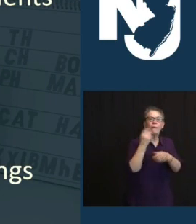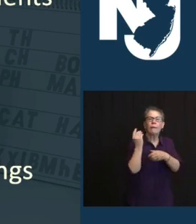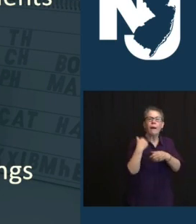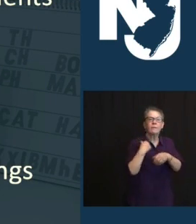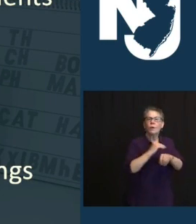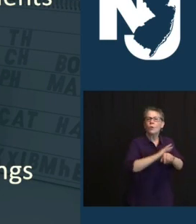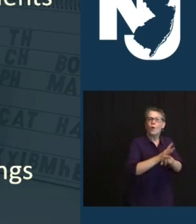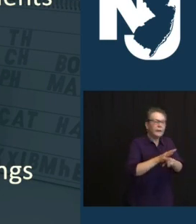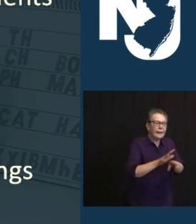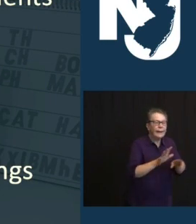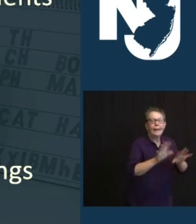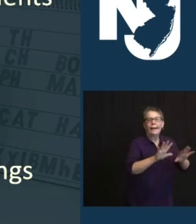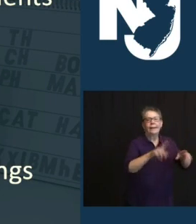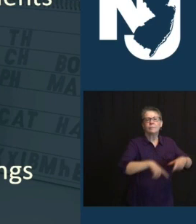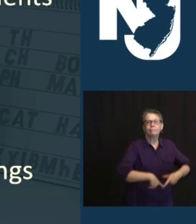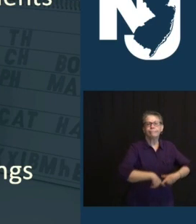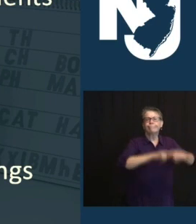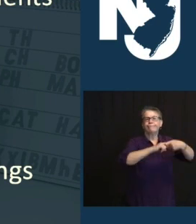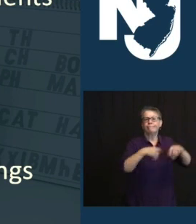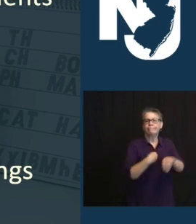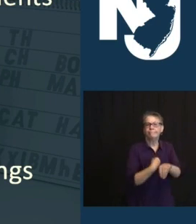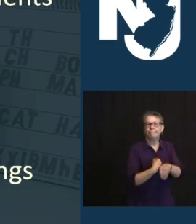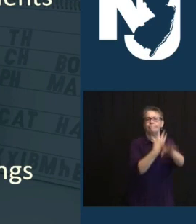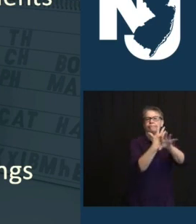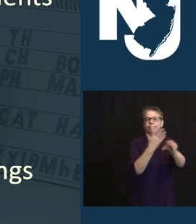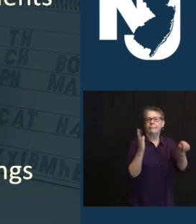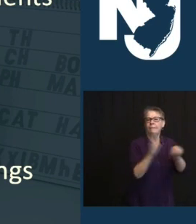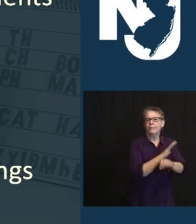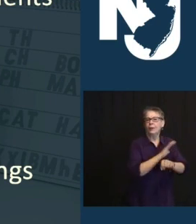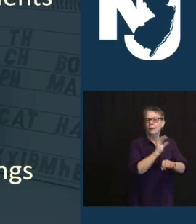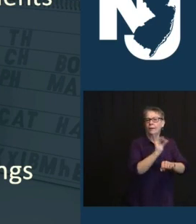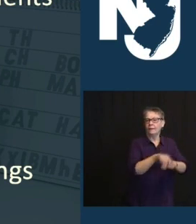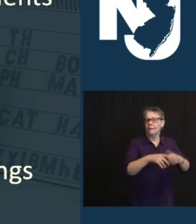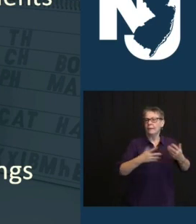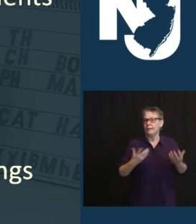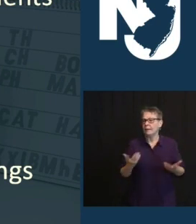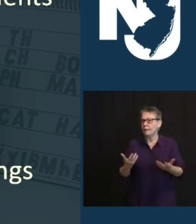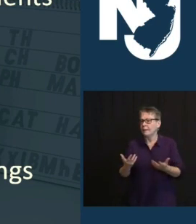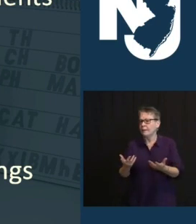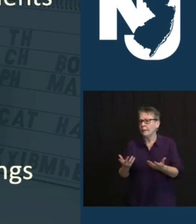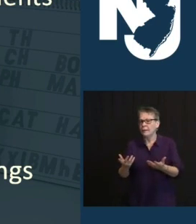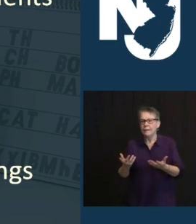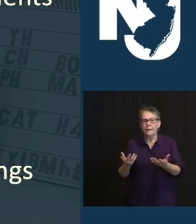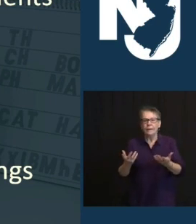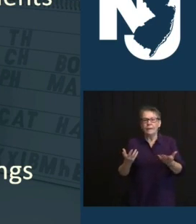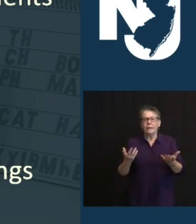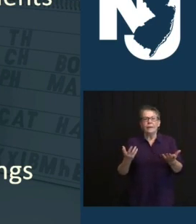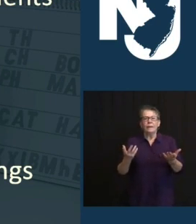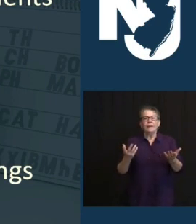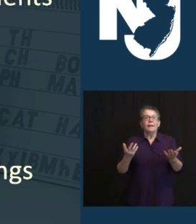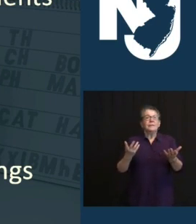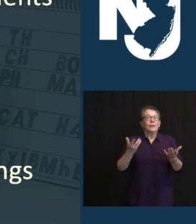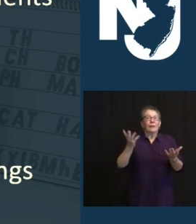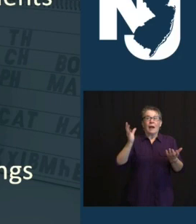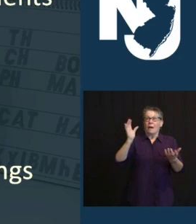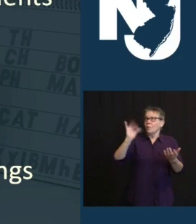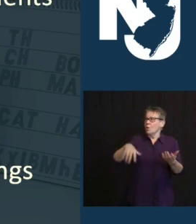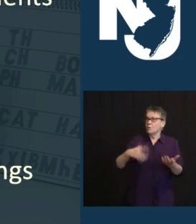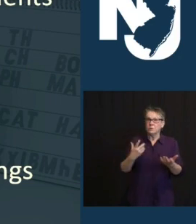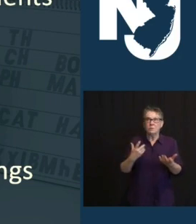FOR THEIR EDUCATORS IS A BIG STEP TO TAKE. IT'S NOT THE MAGIC WAND, IT'S NOT THE ONLY STEP, BUT IT IS A BIG ONE.